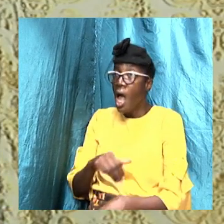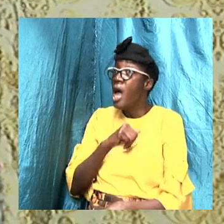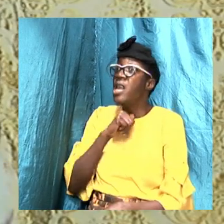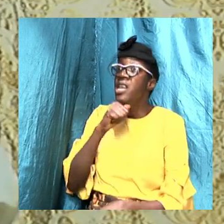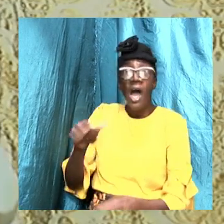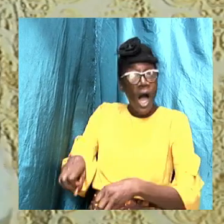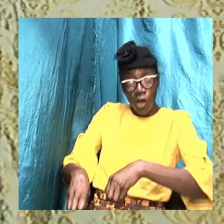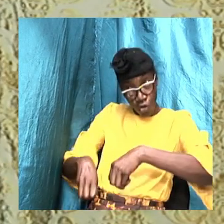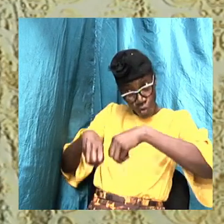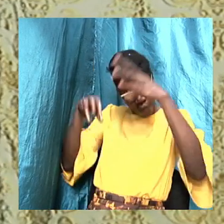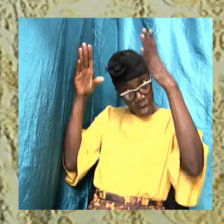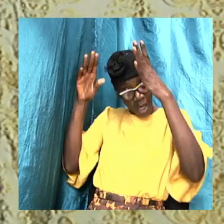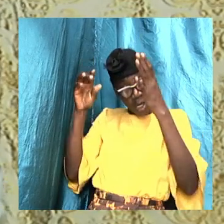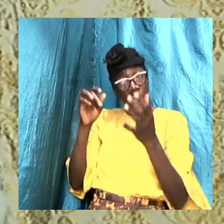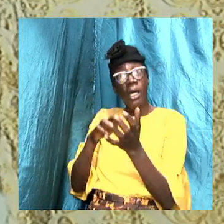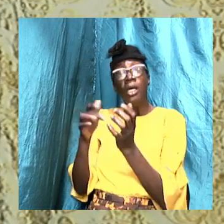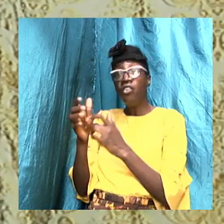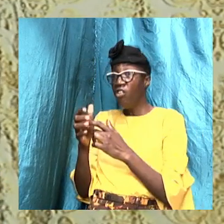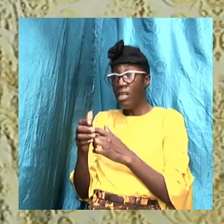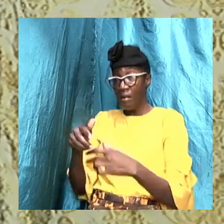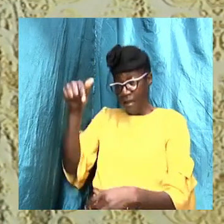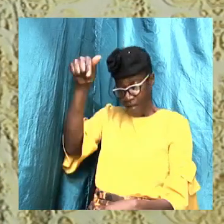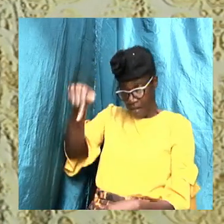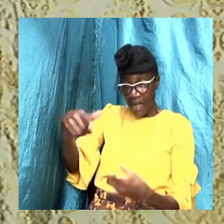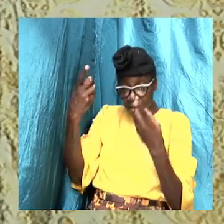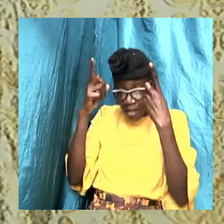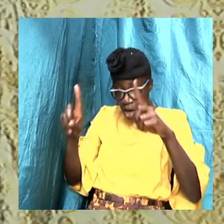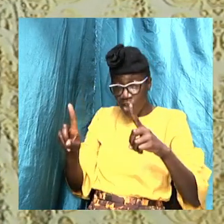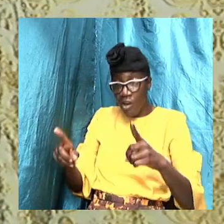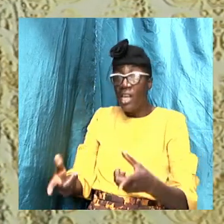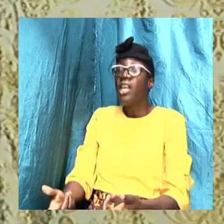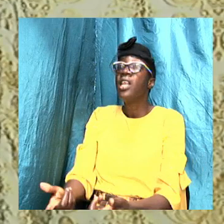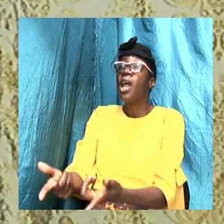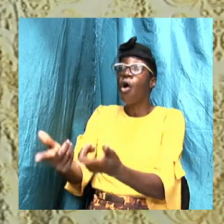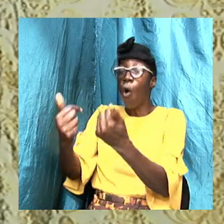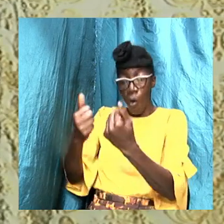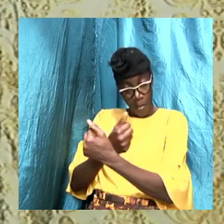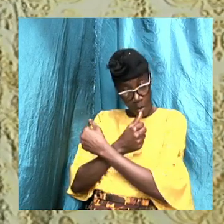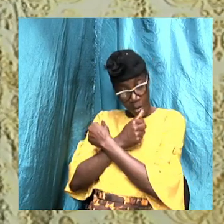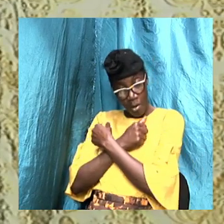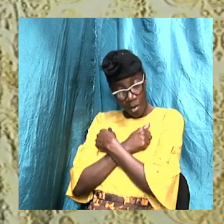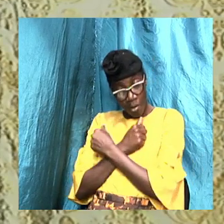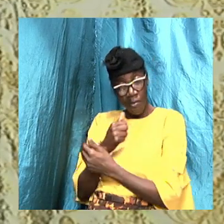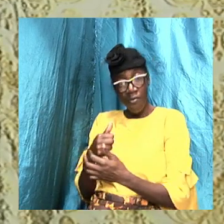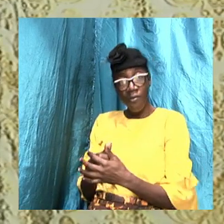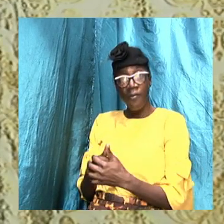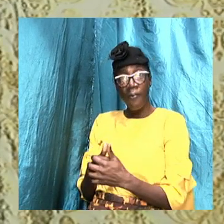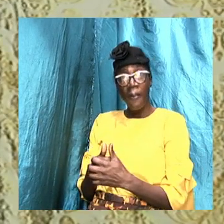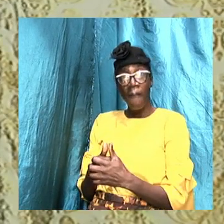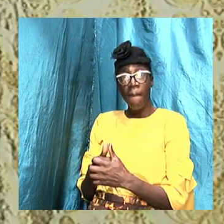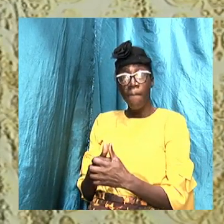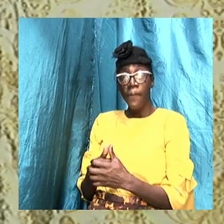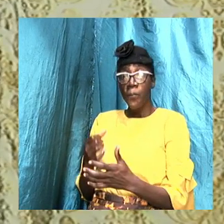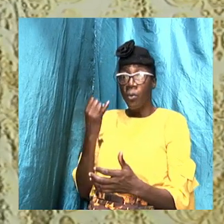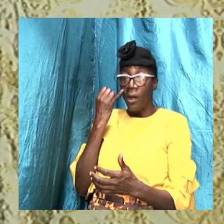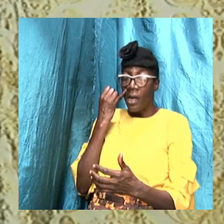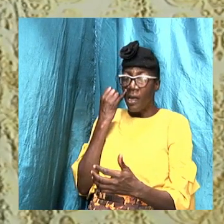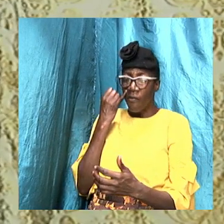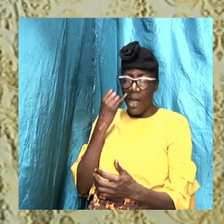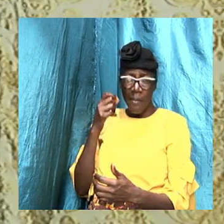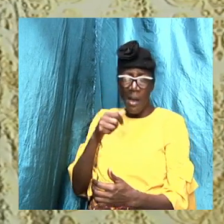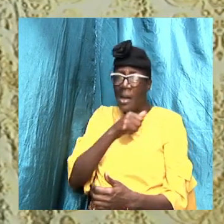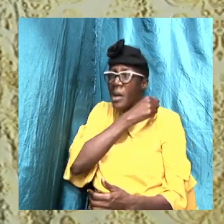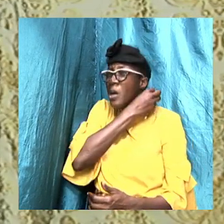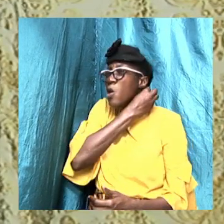Christ, who will not give up this doctrine that they have come to embrace. So if their head is going to be